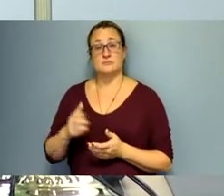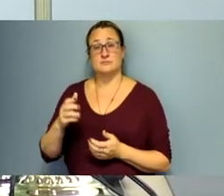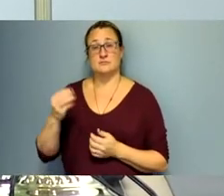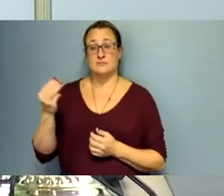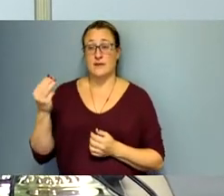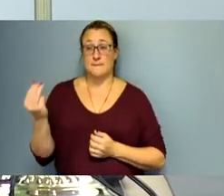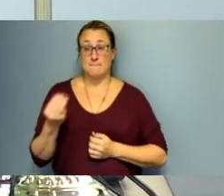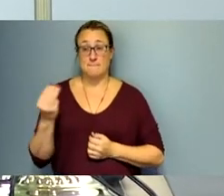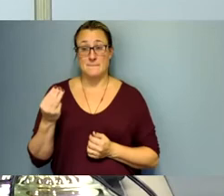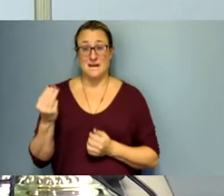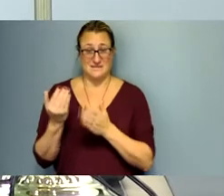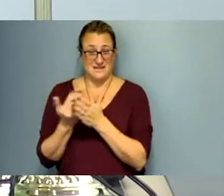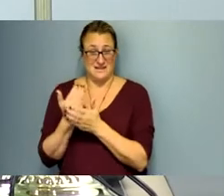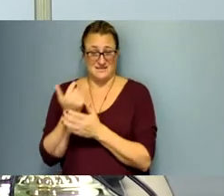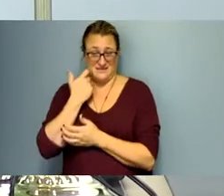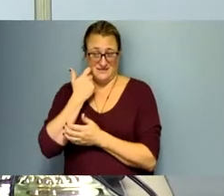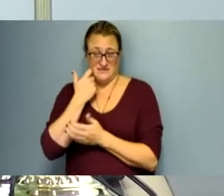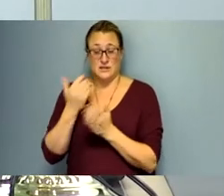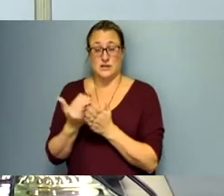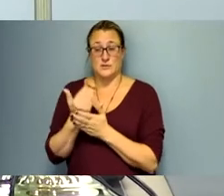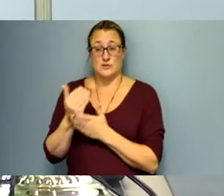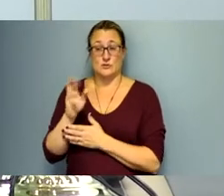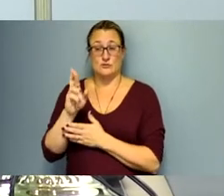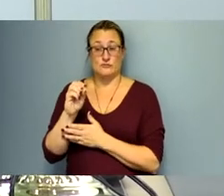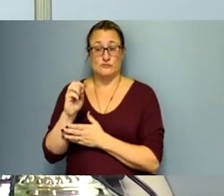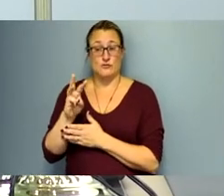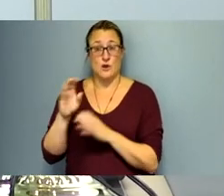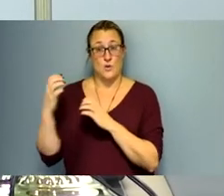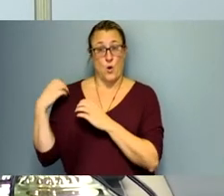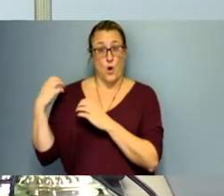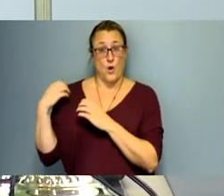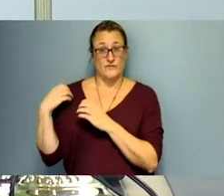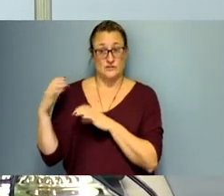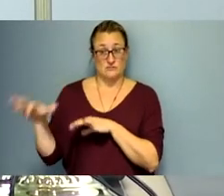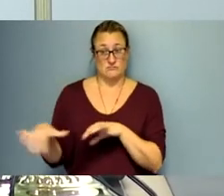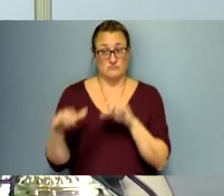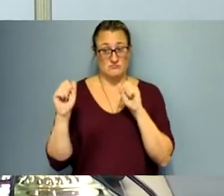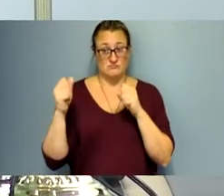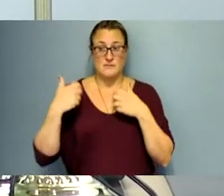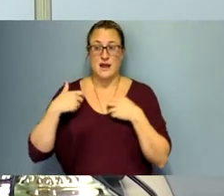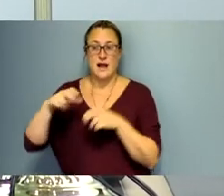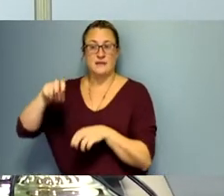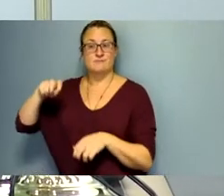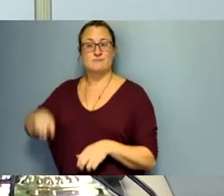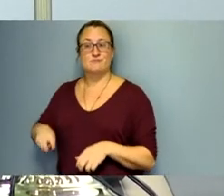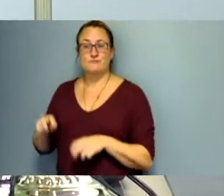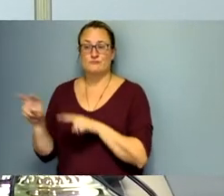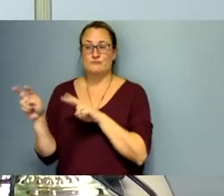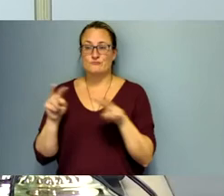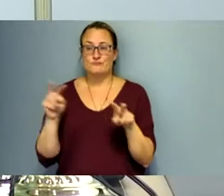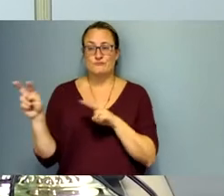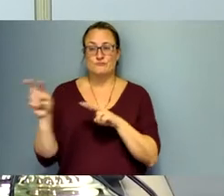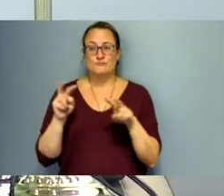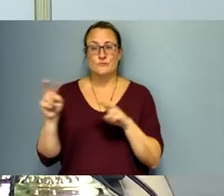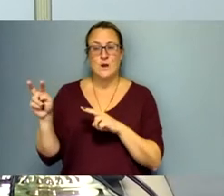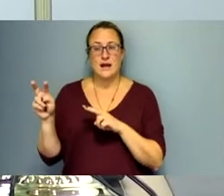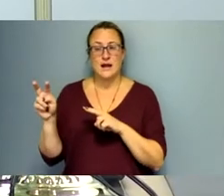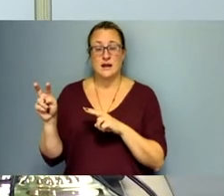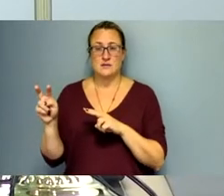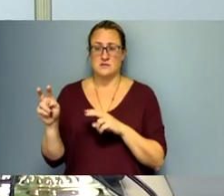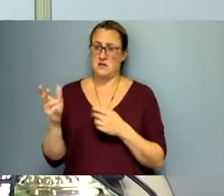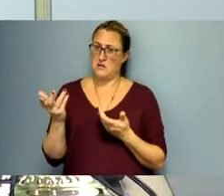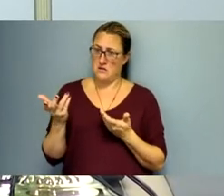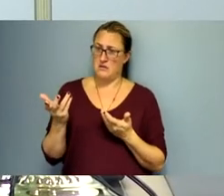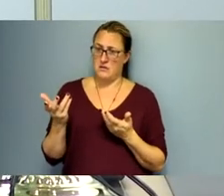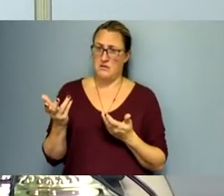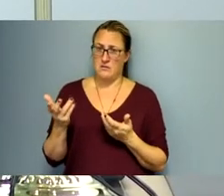role officers took their oath of office and our returning uh just returning took his oath of office um they took the same oath that the three